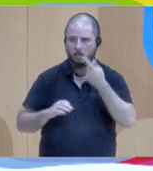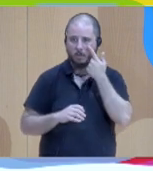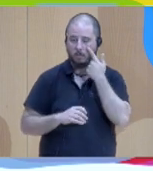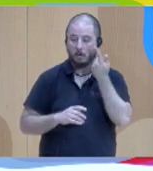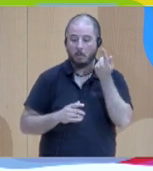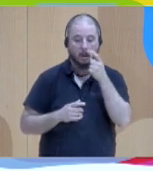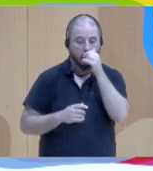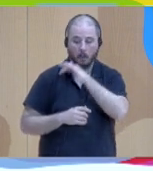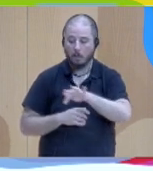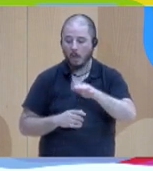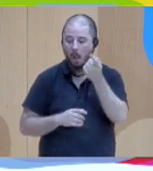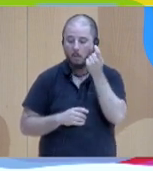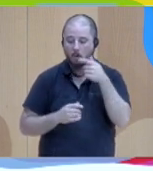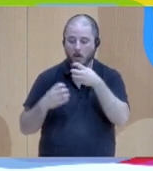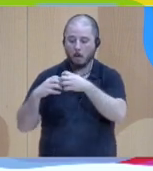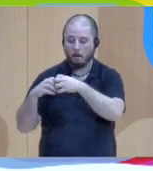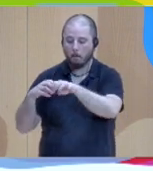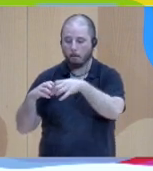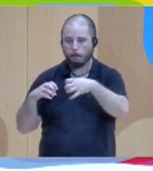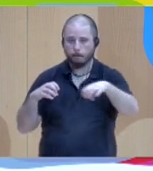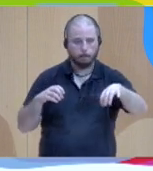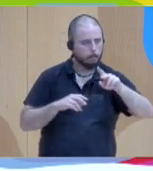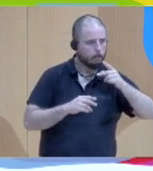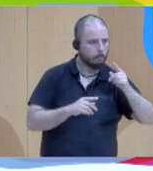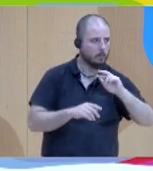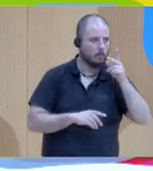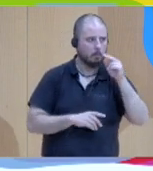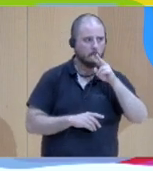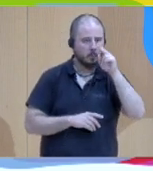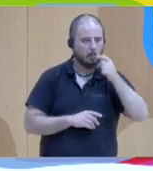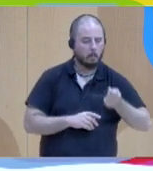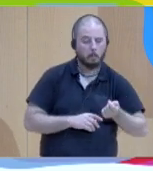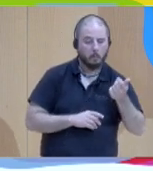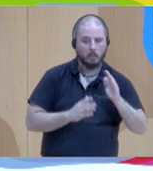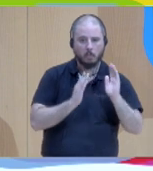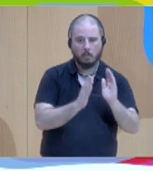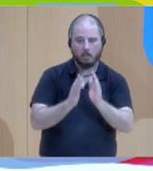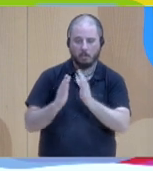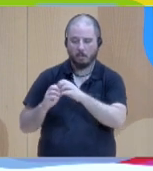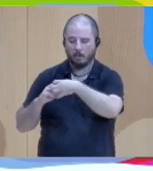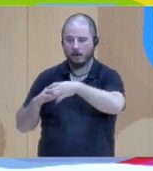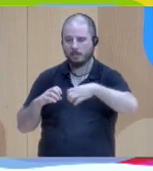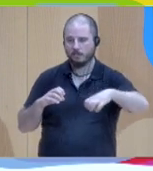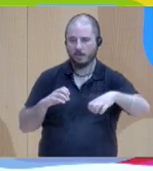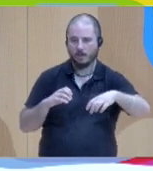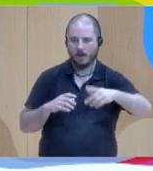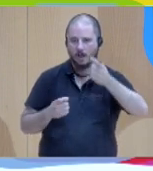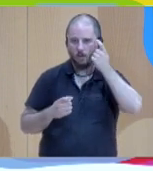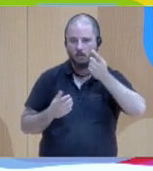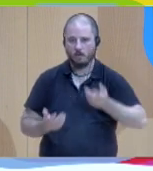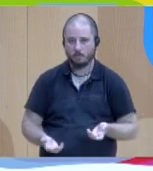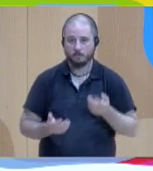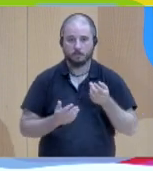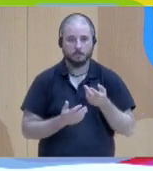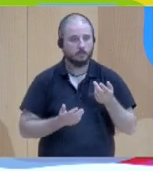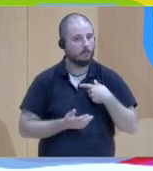worry children the names of the children and the parents when they saw this what the heck